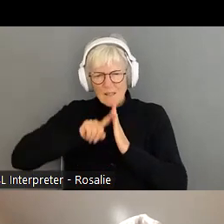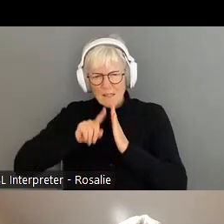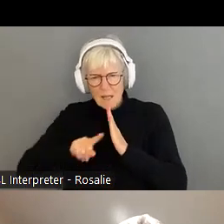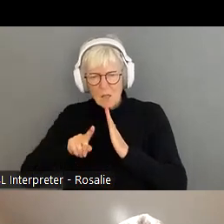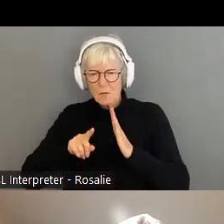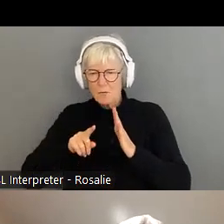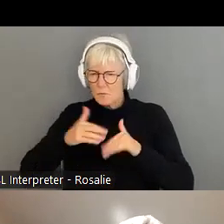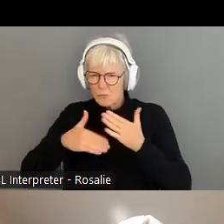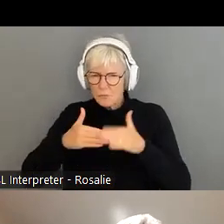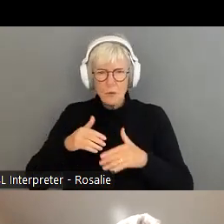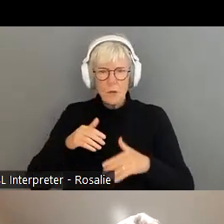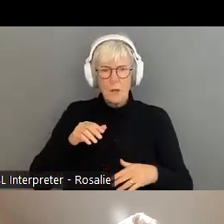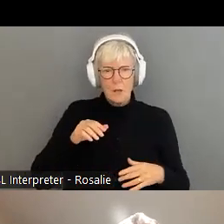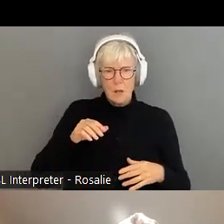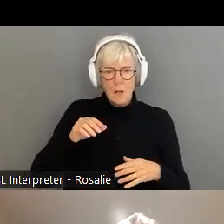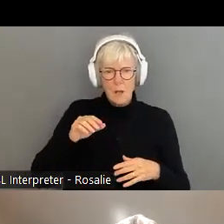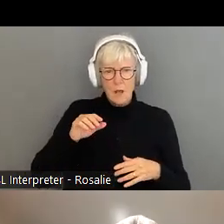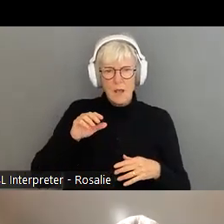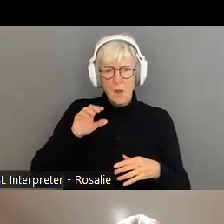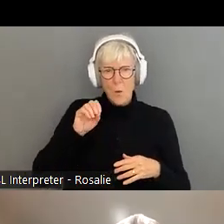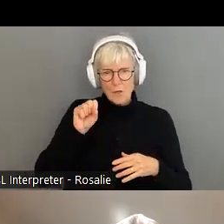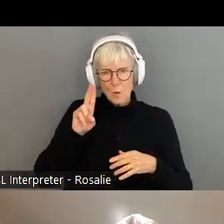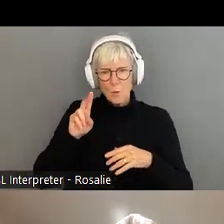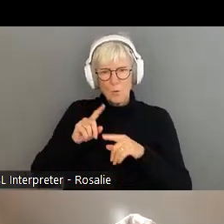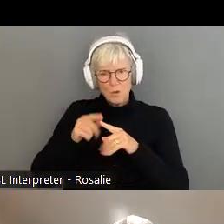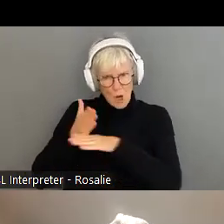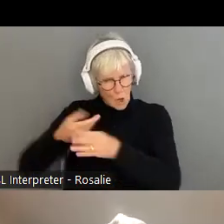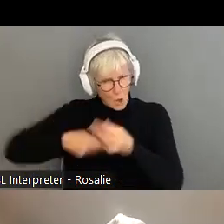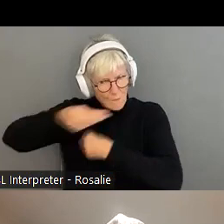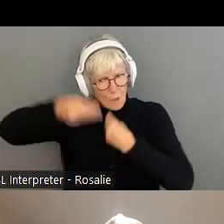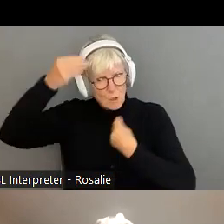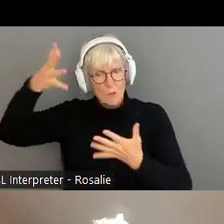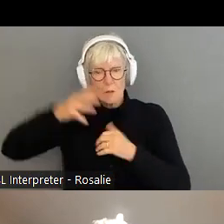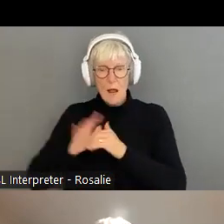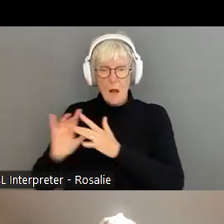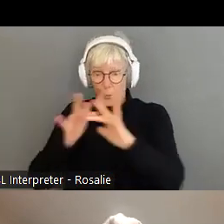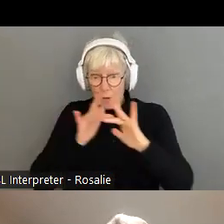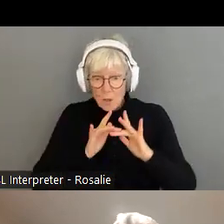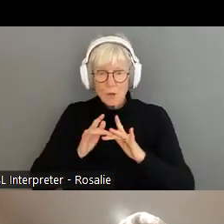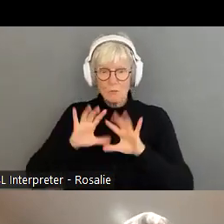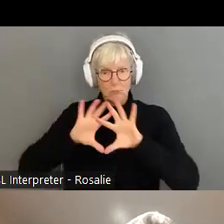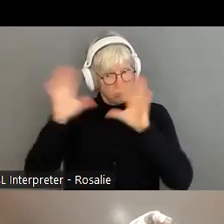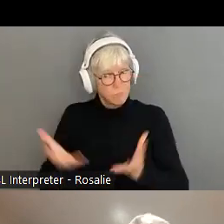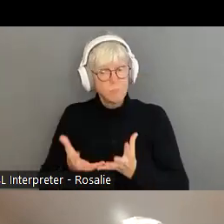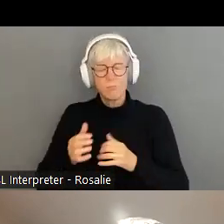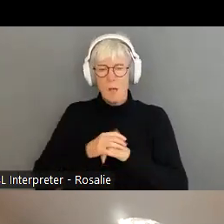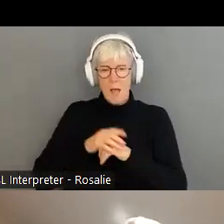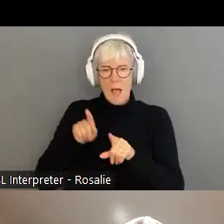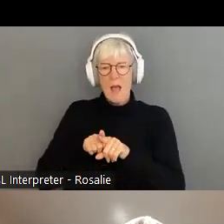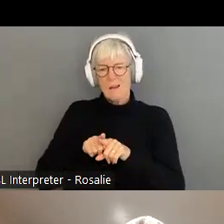the OSU, or analysts' share, international outreach, and, of course, disruption, which I touched on a little earlier.